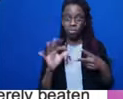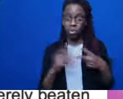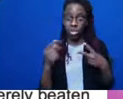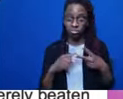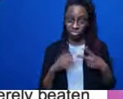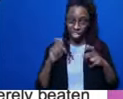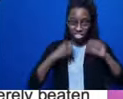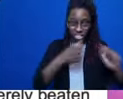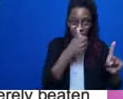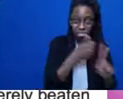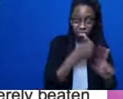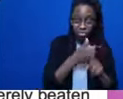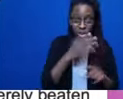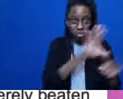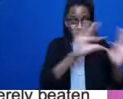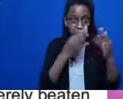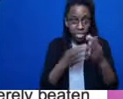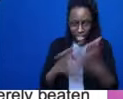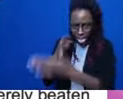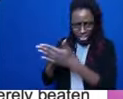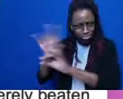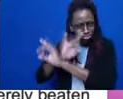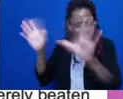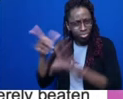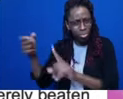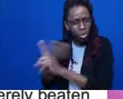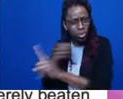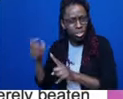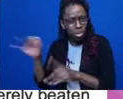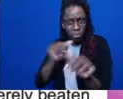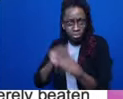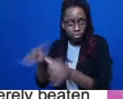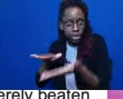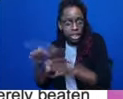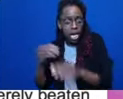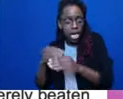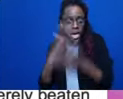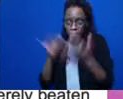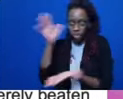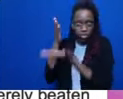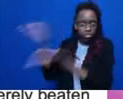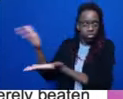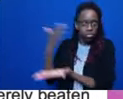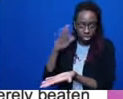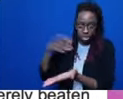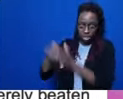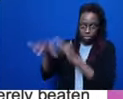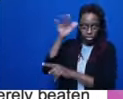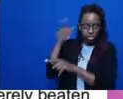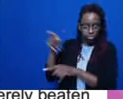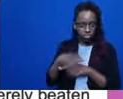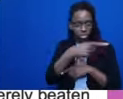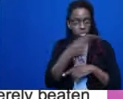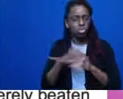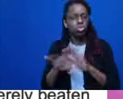her father. Brisha chose to survive, so she defended herself by killing her father. Brisha's arrest